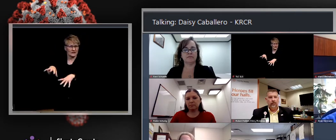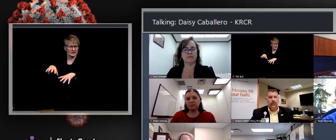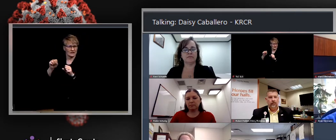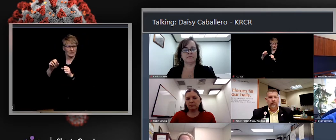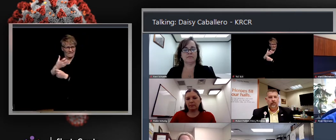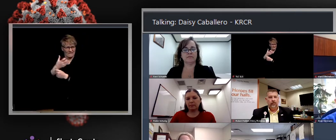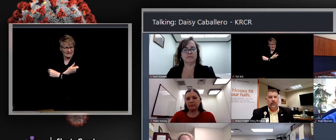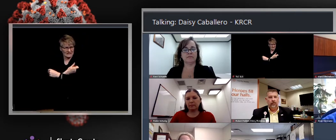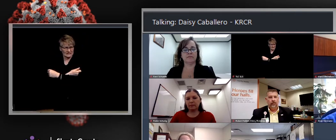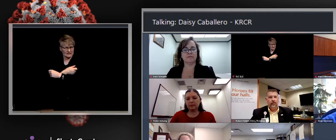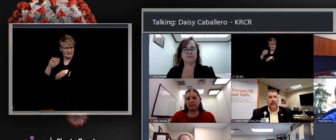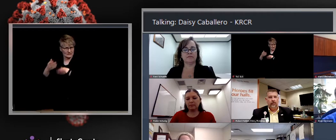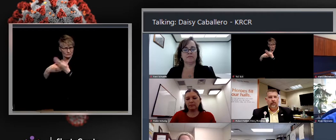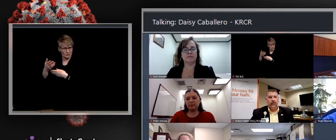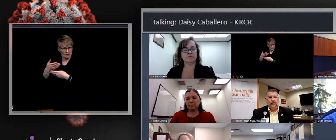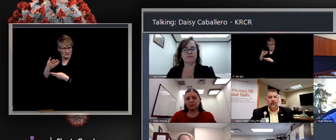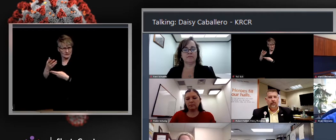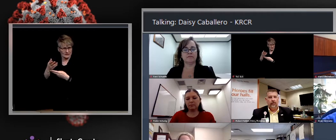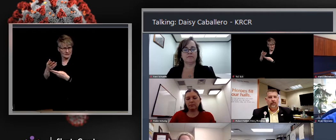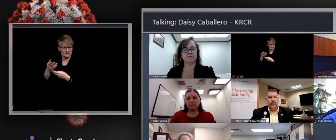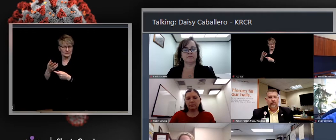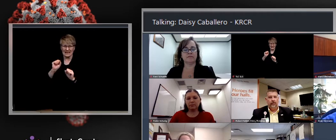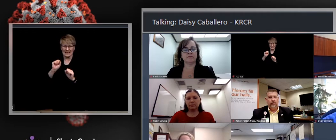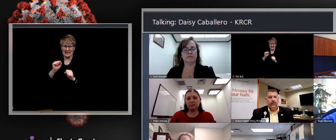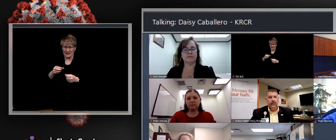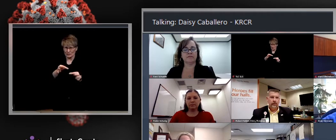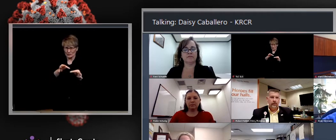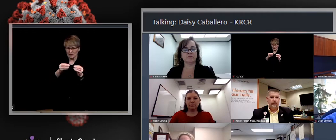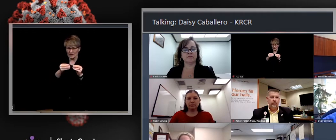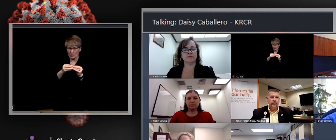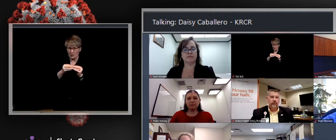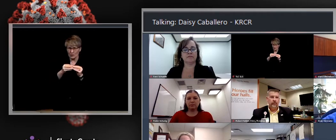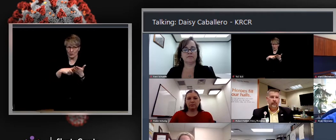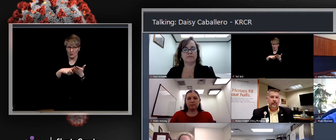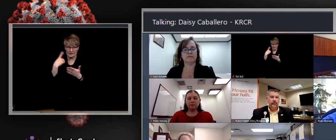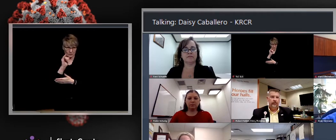that what that will look like here in Shasta County and what that means to?